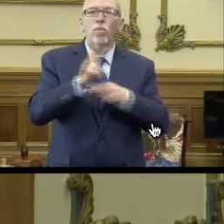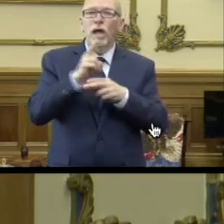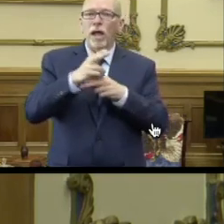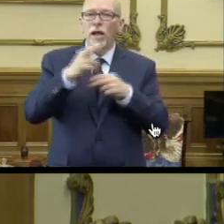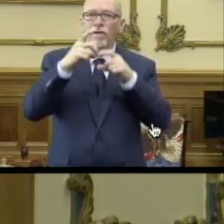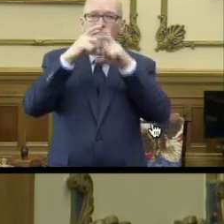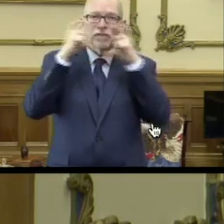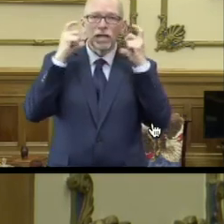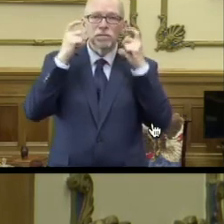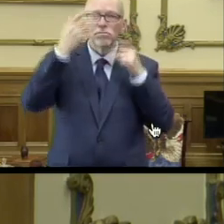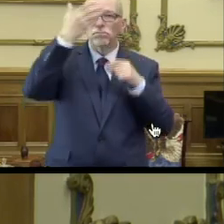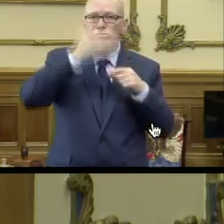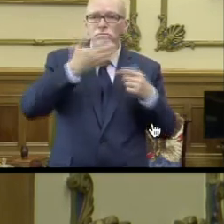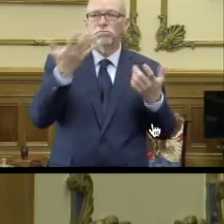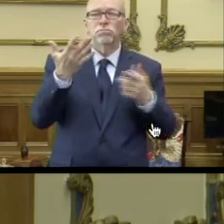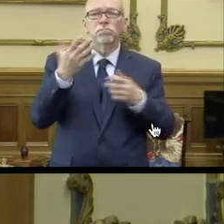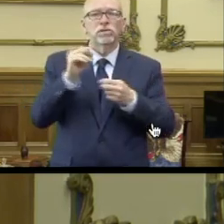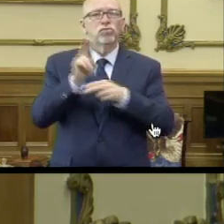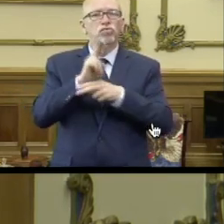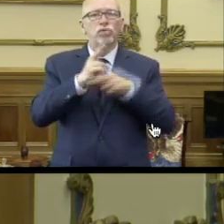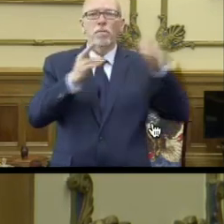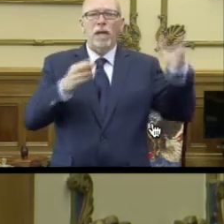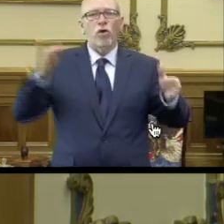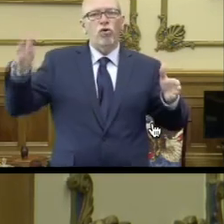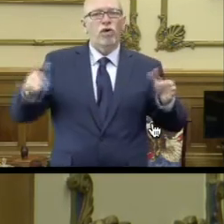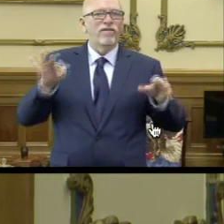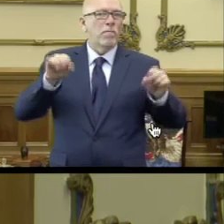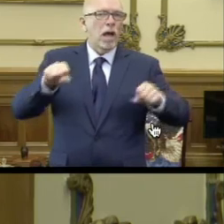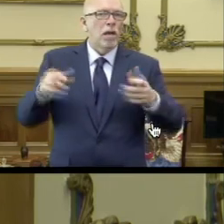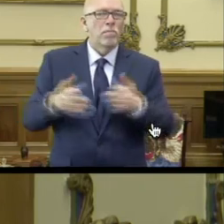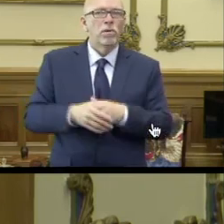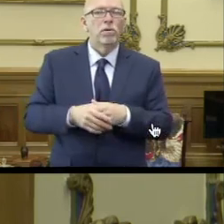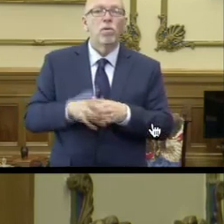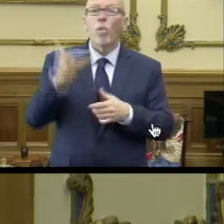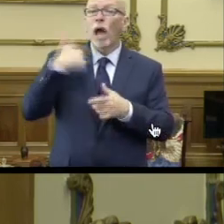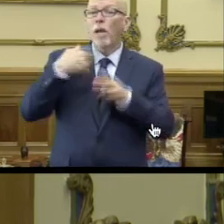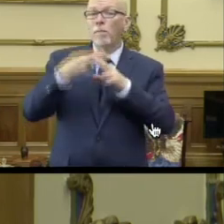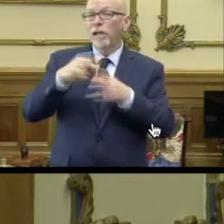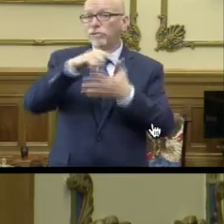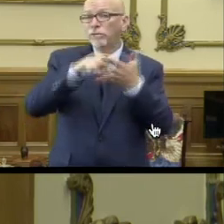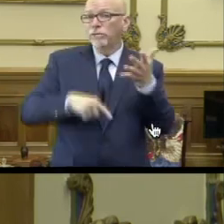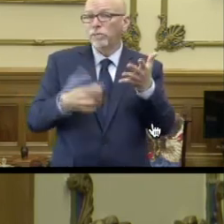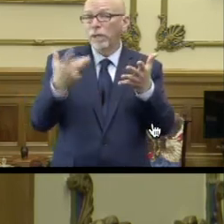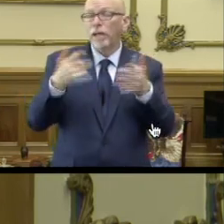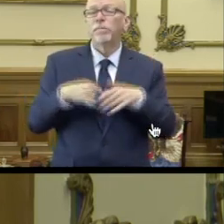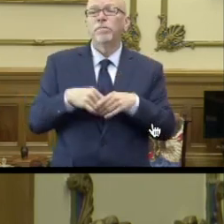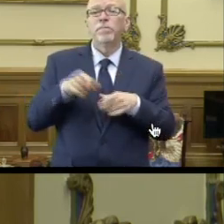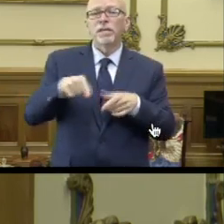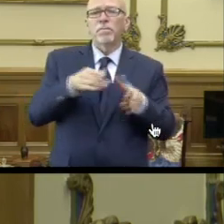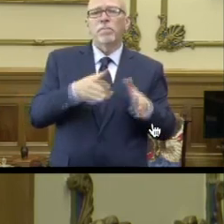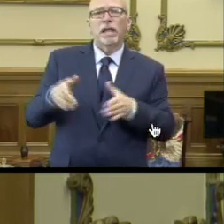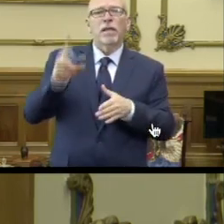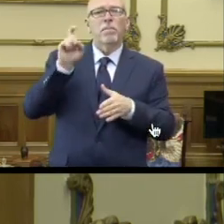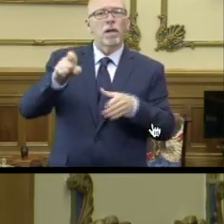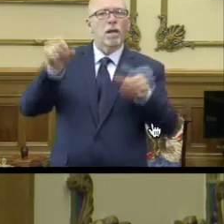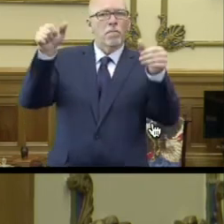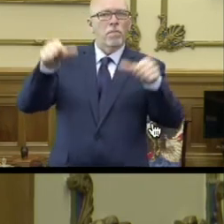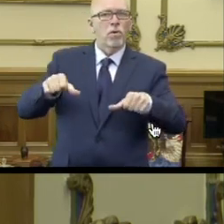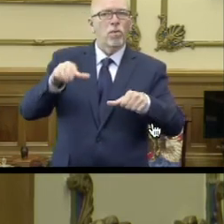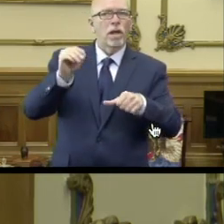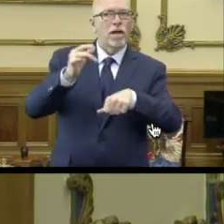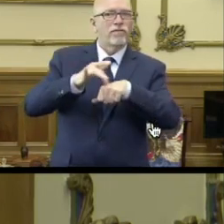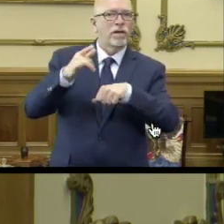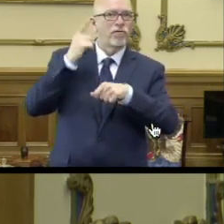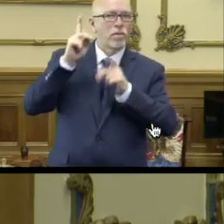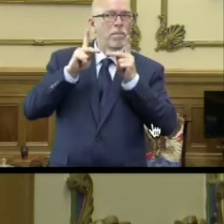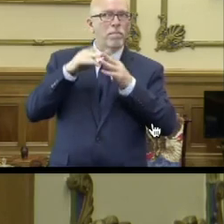coverings and using barriers where possible. And so the reason I mention this is this plan needs to be posted and made available to